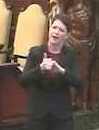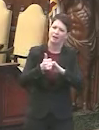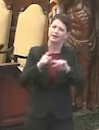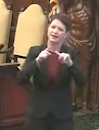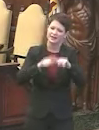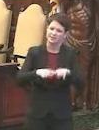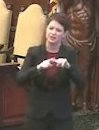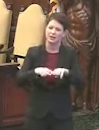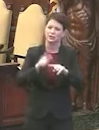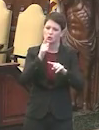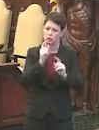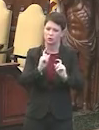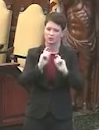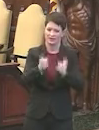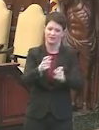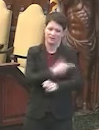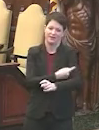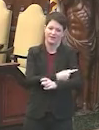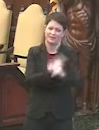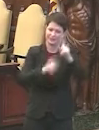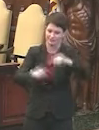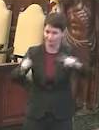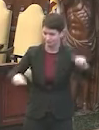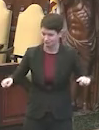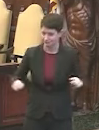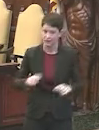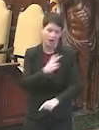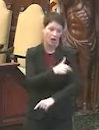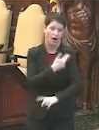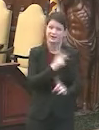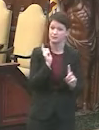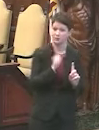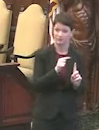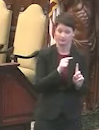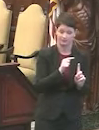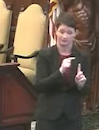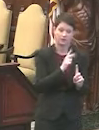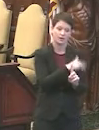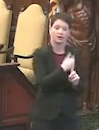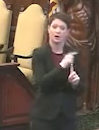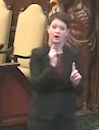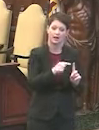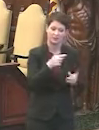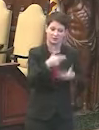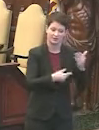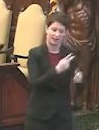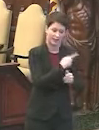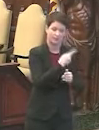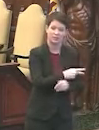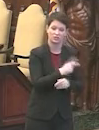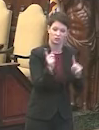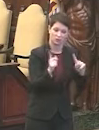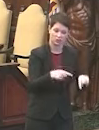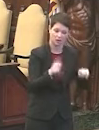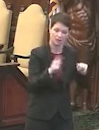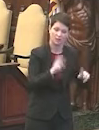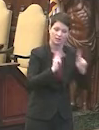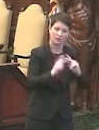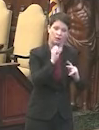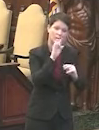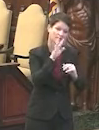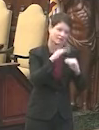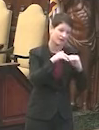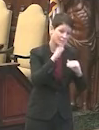by all the different providers that have vaccine now. First, with hospitals. The hospitals are now inviting their patients, typically those who are